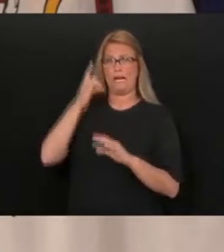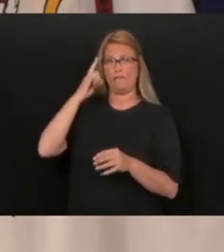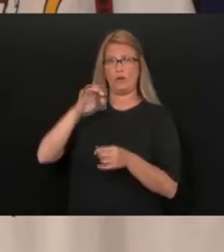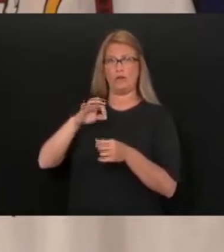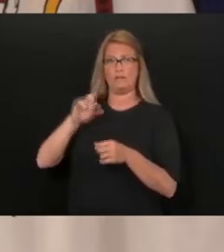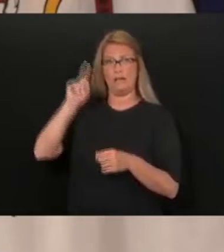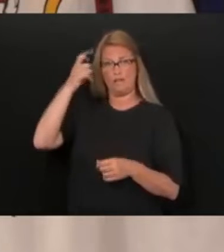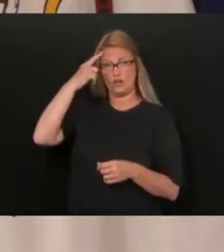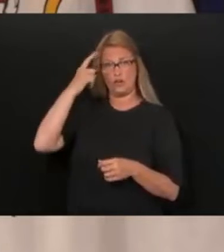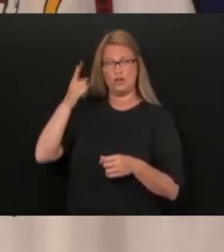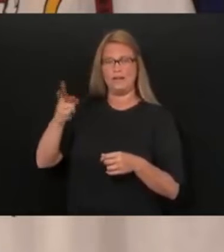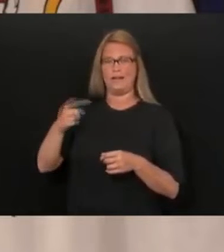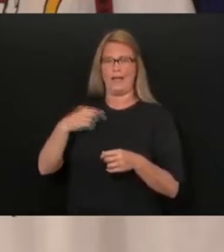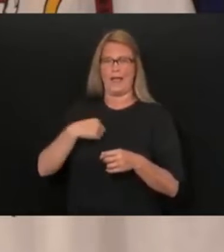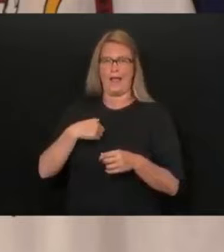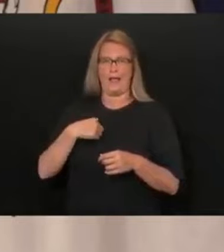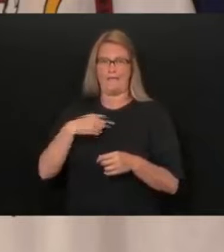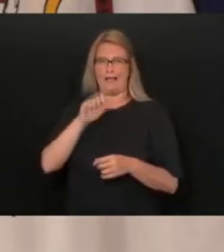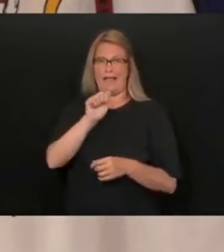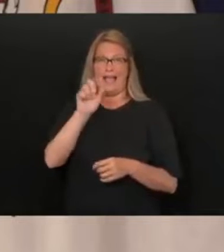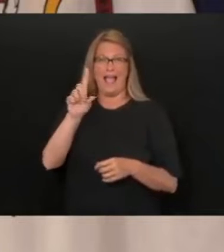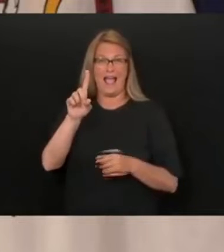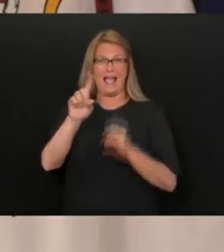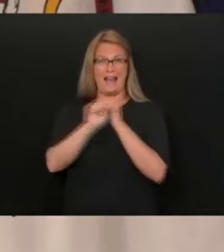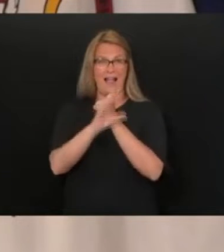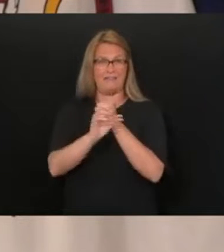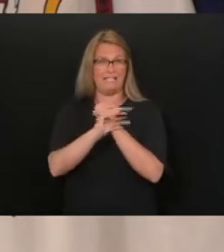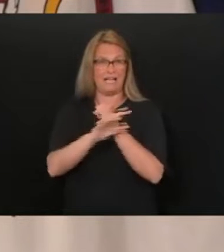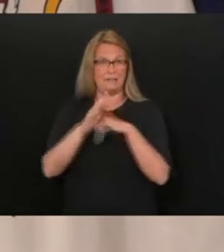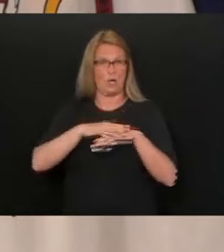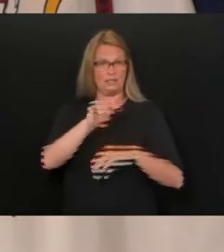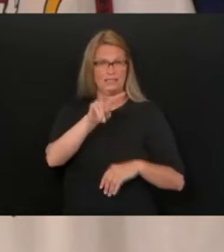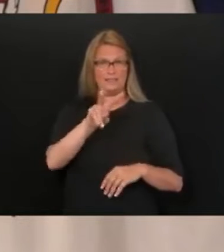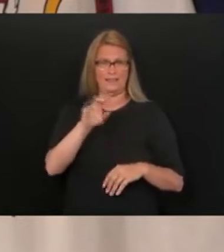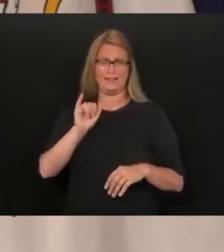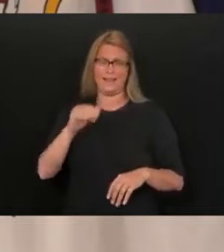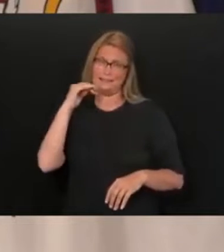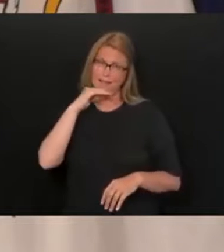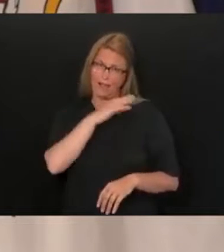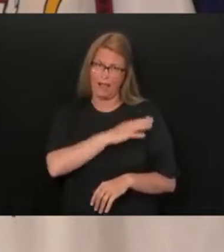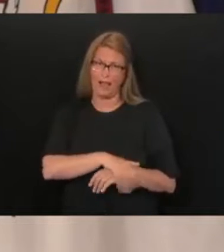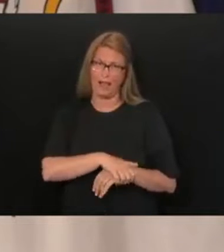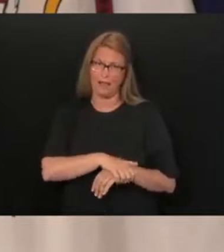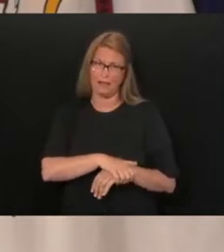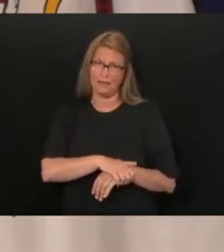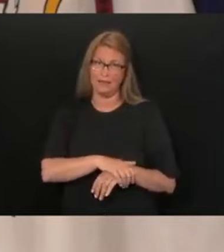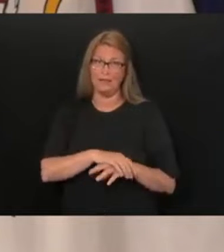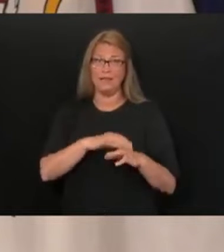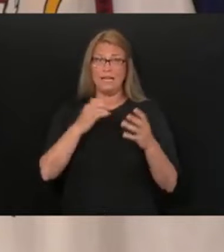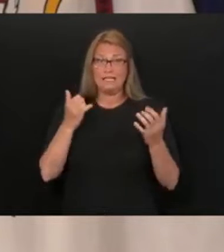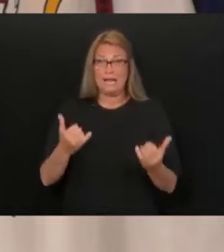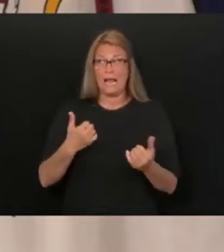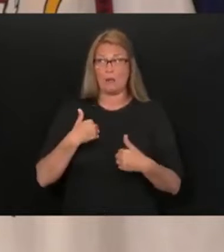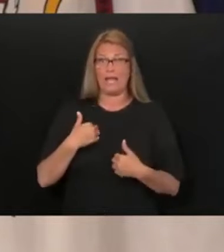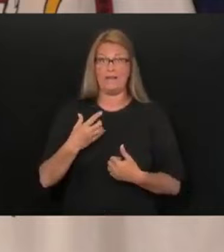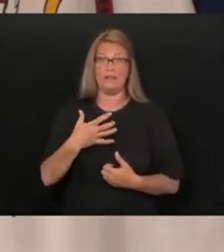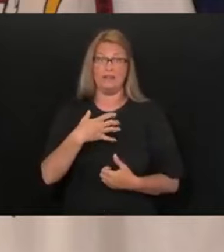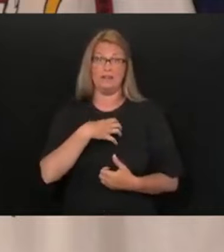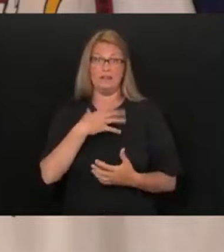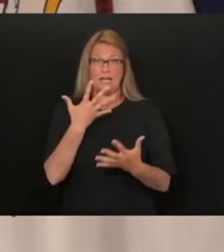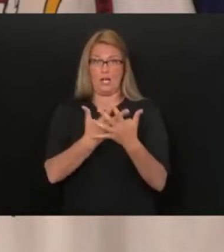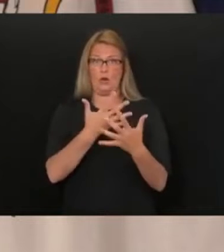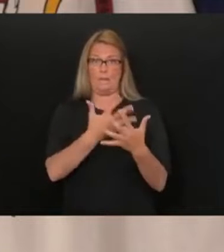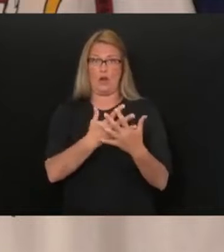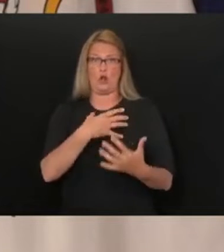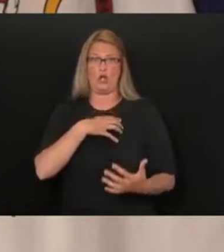we're entering a complaint today that is a criminal complaint because we knowingly